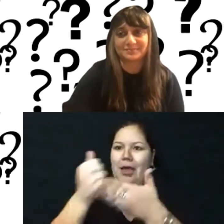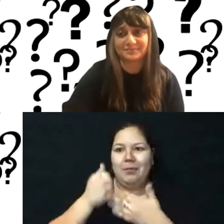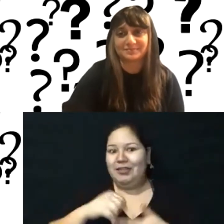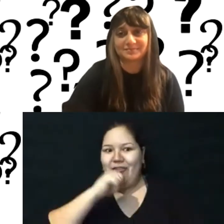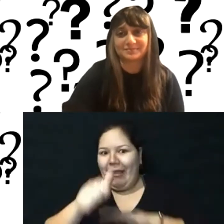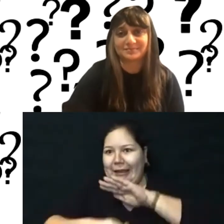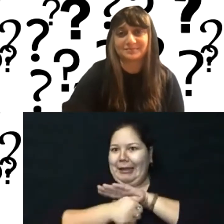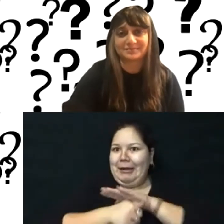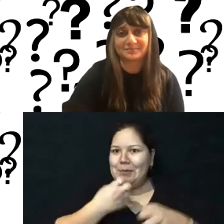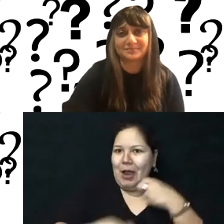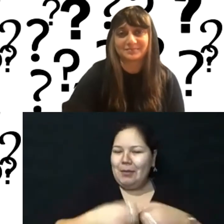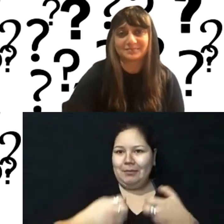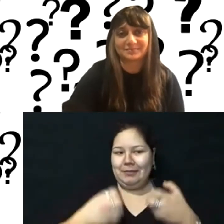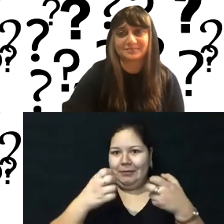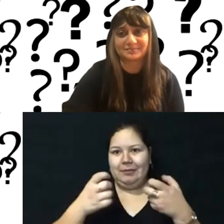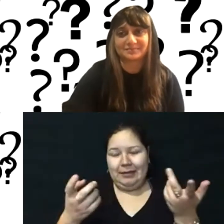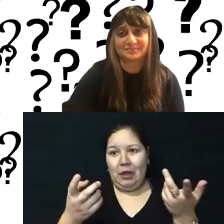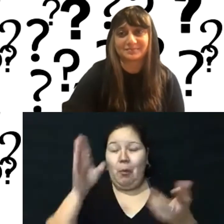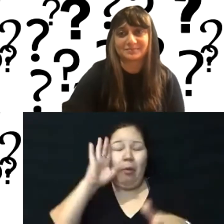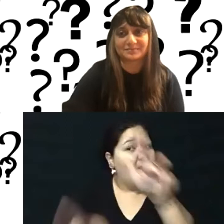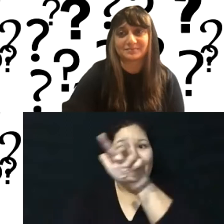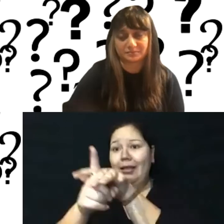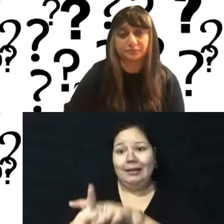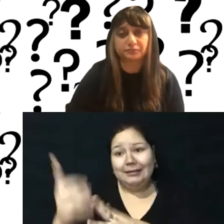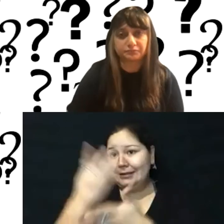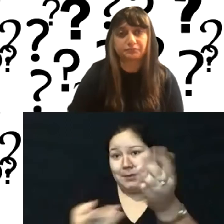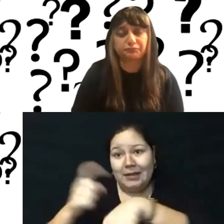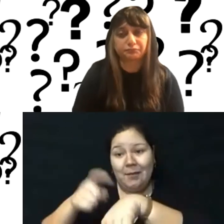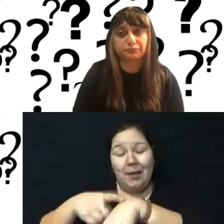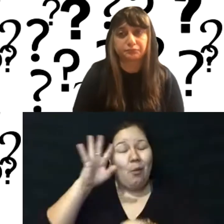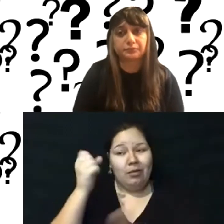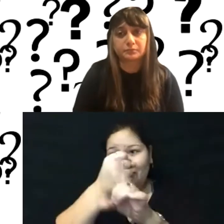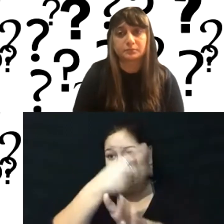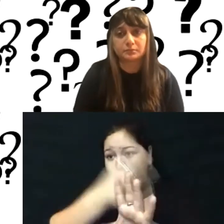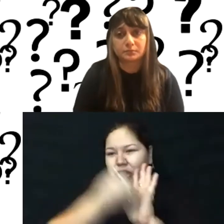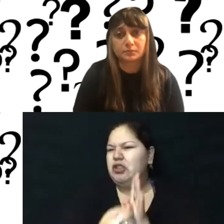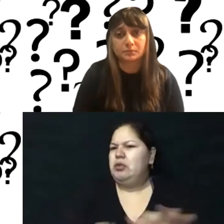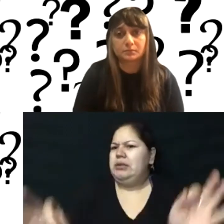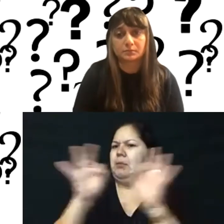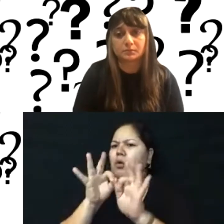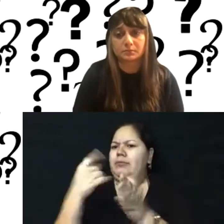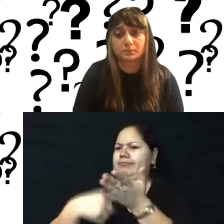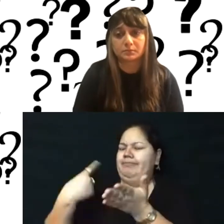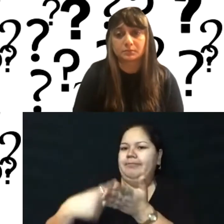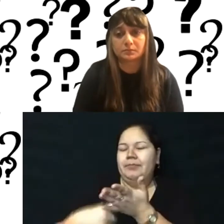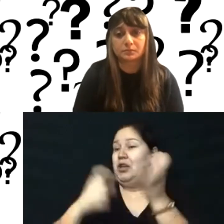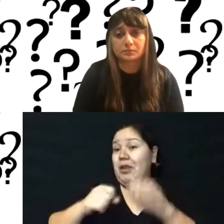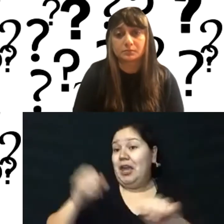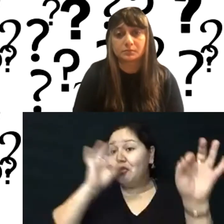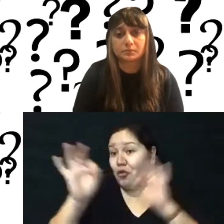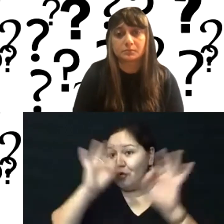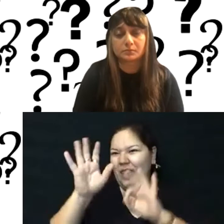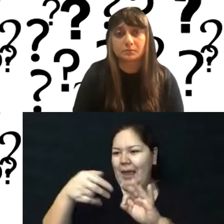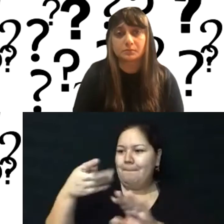when they come out in the worst possible time, they really do affect the project. So there's a nice way of doing it. And you can Google this, you know, pre